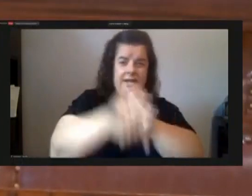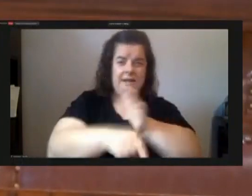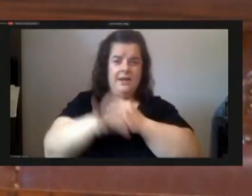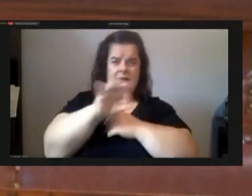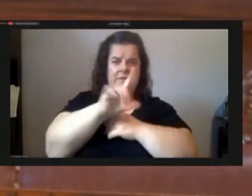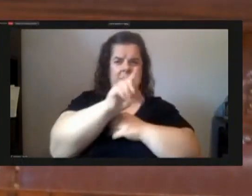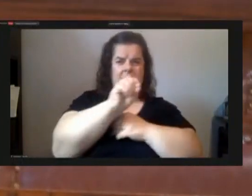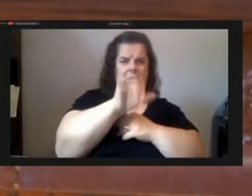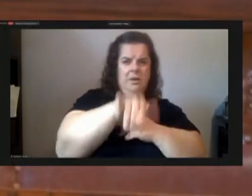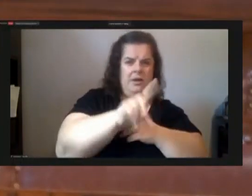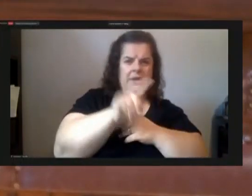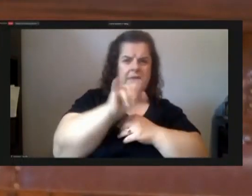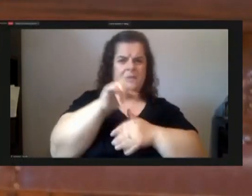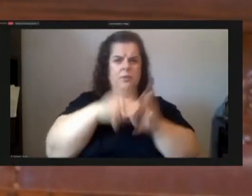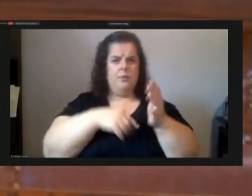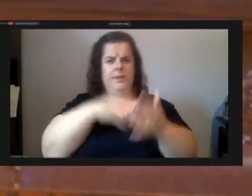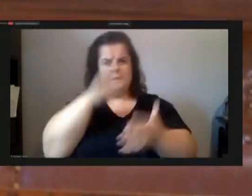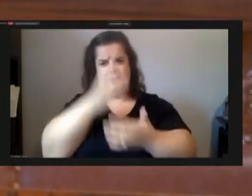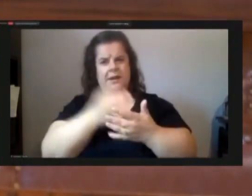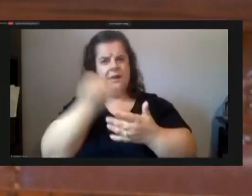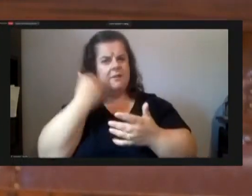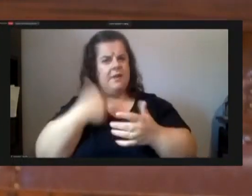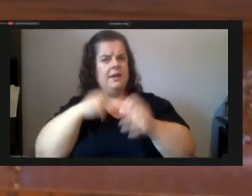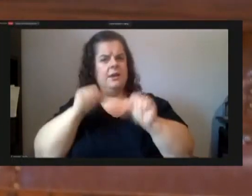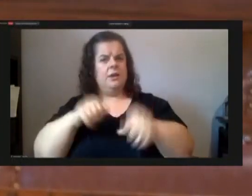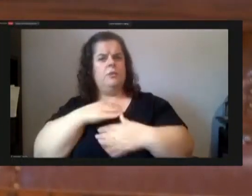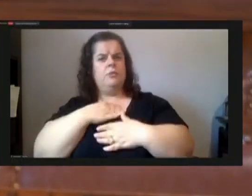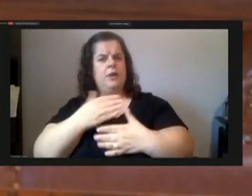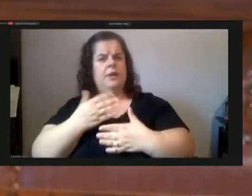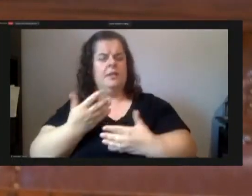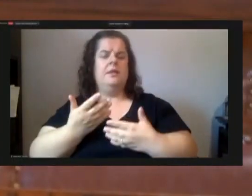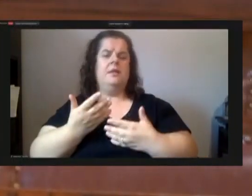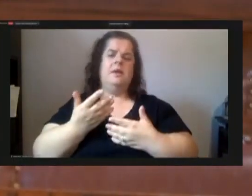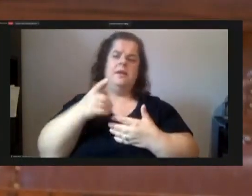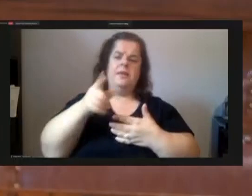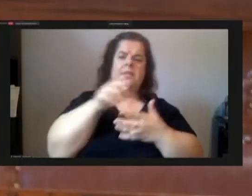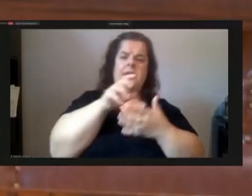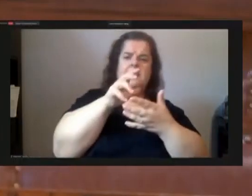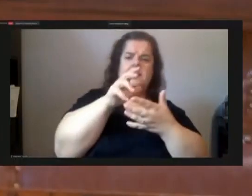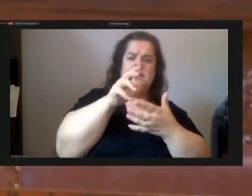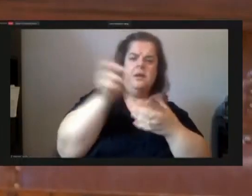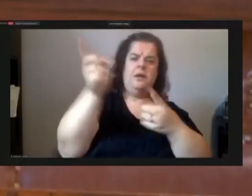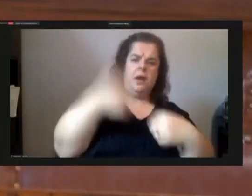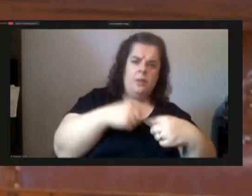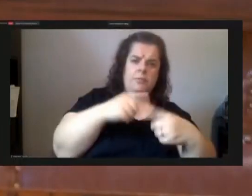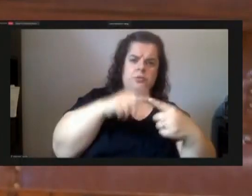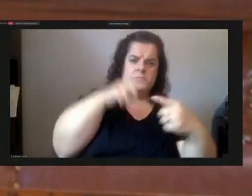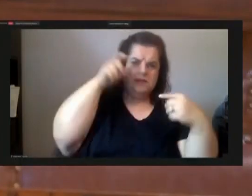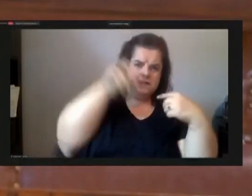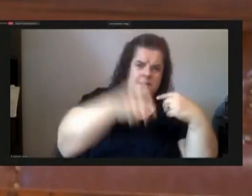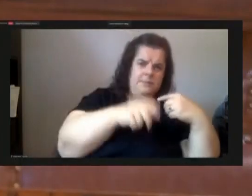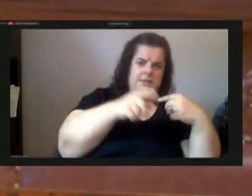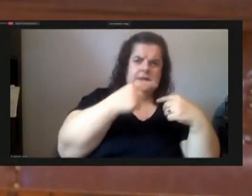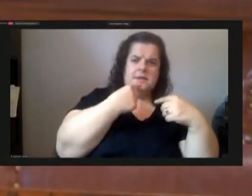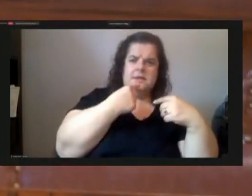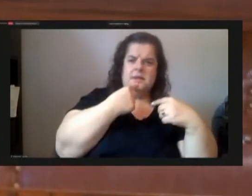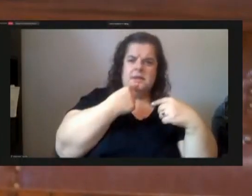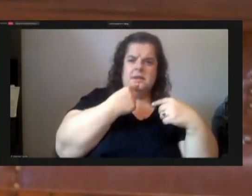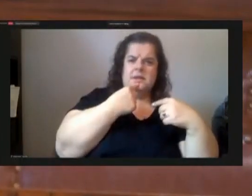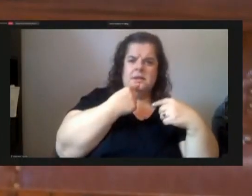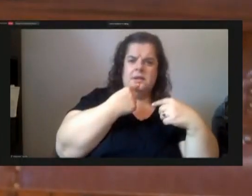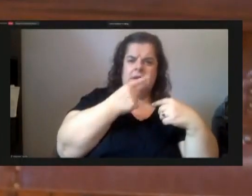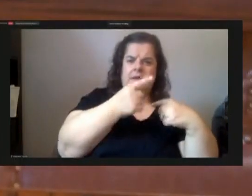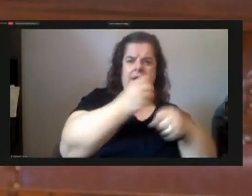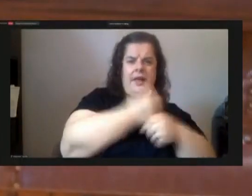my son was saying if only i could breathe okay they take and he comes down the steps and he says he got the best of me